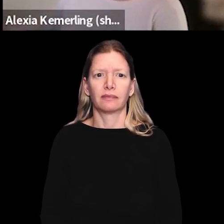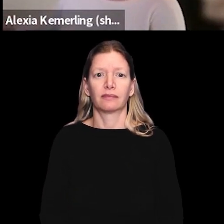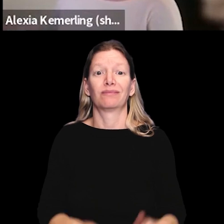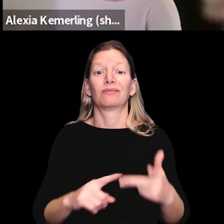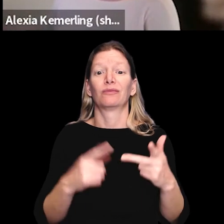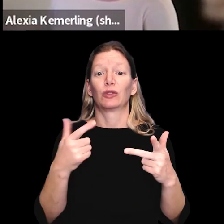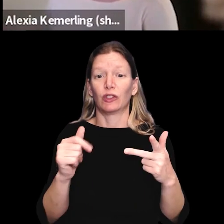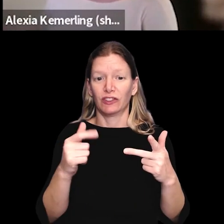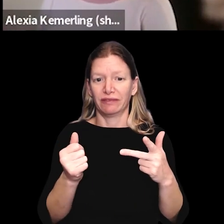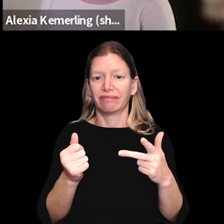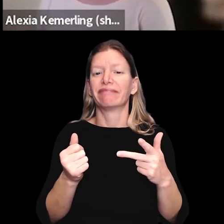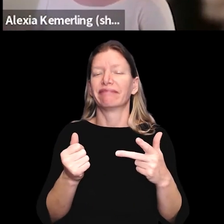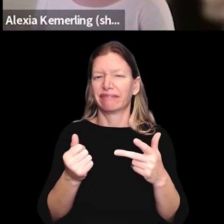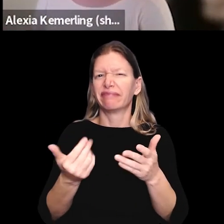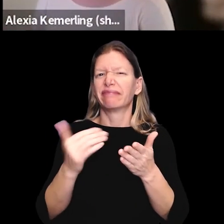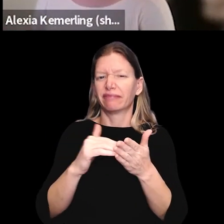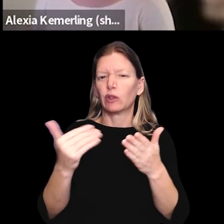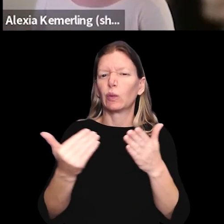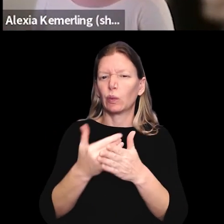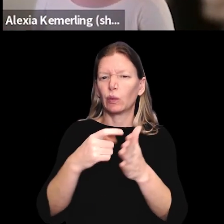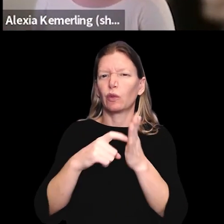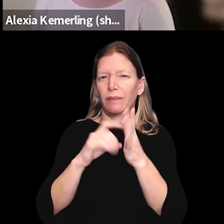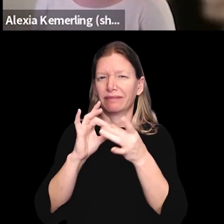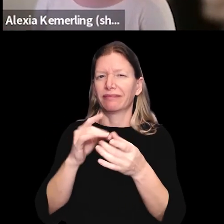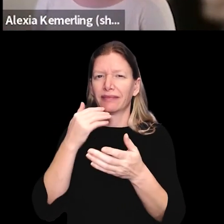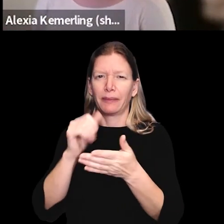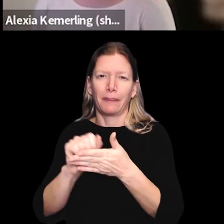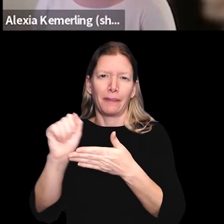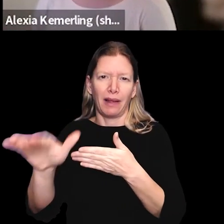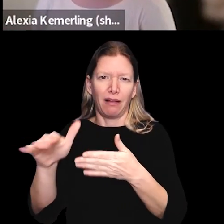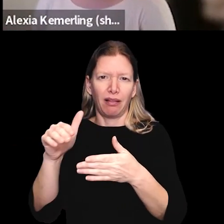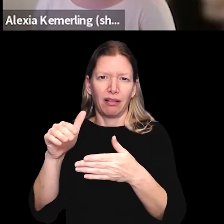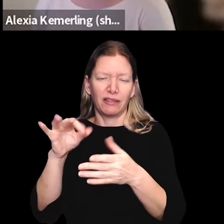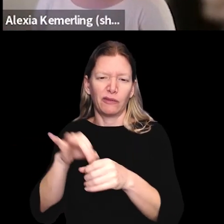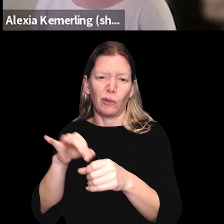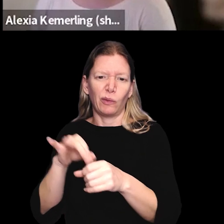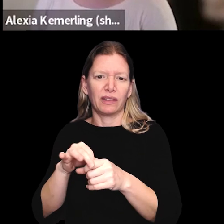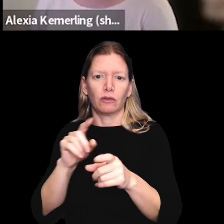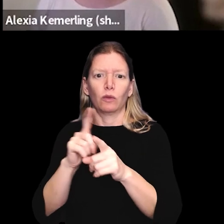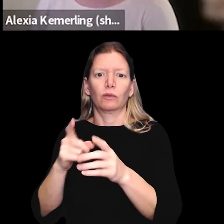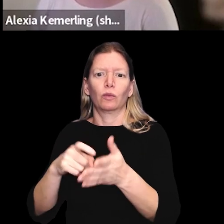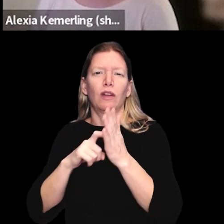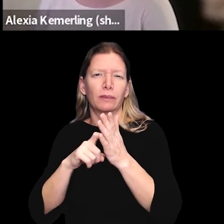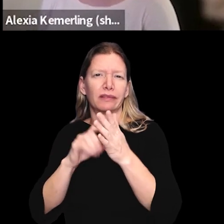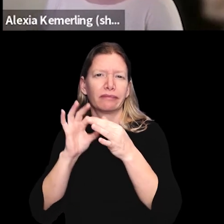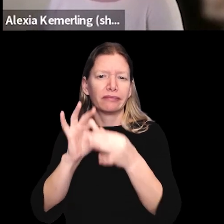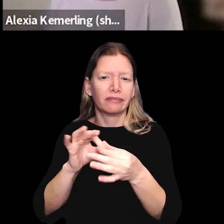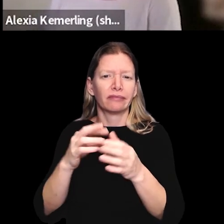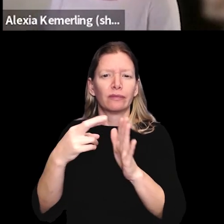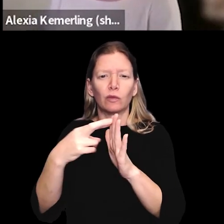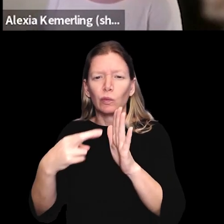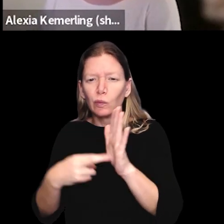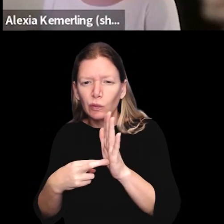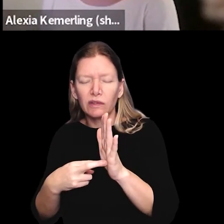And then Georgia again had new requirements around mail-in voting and also